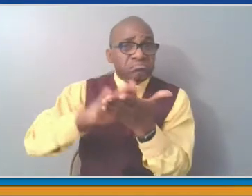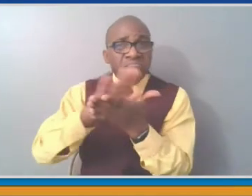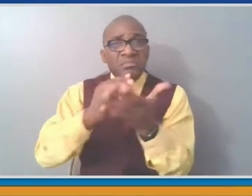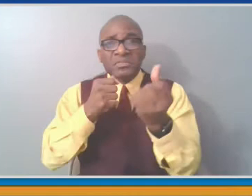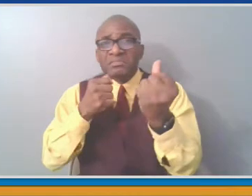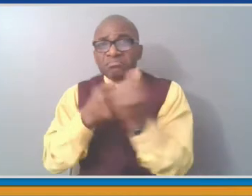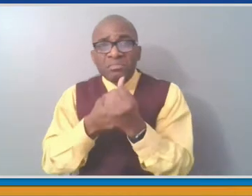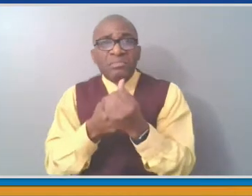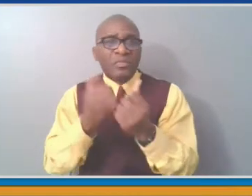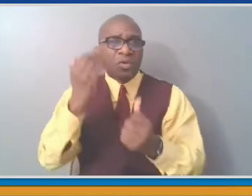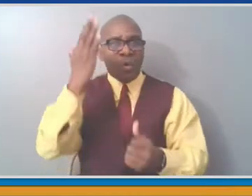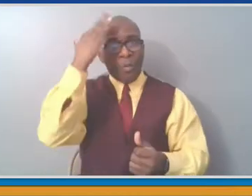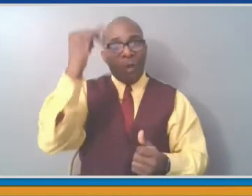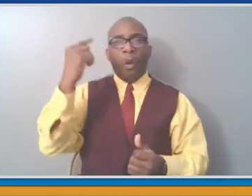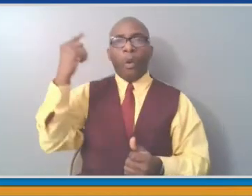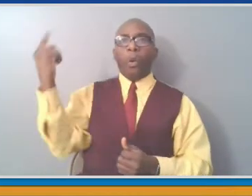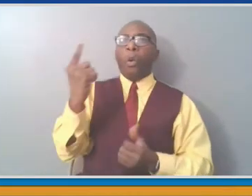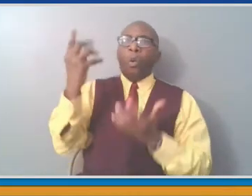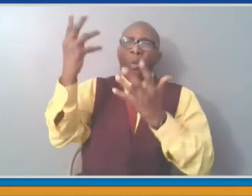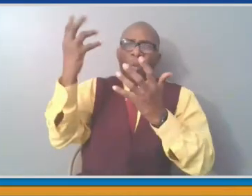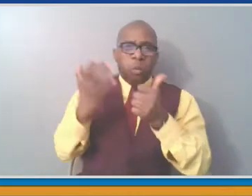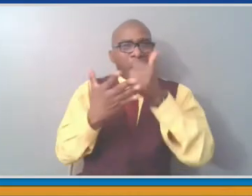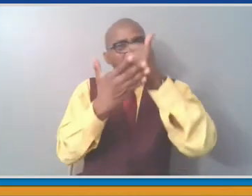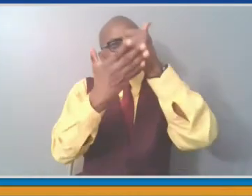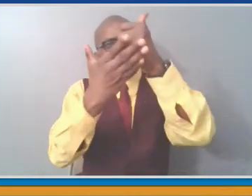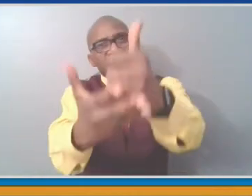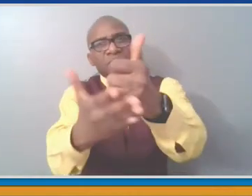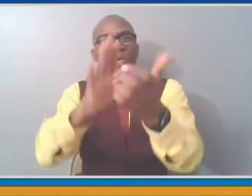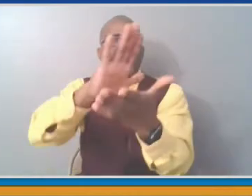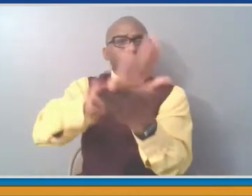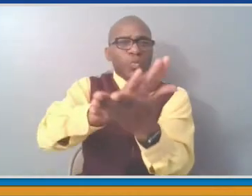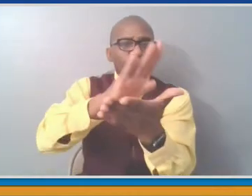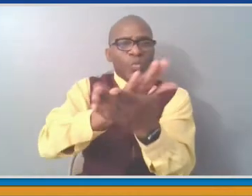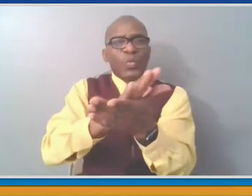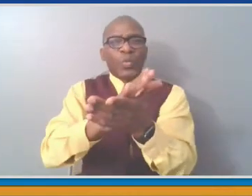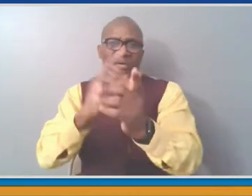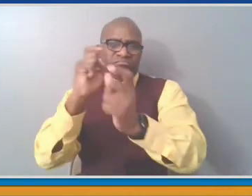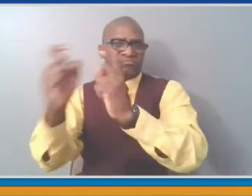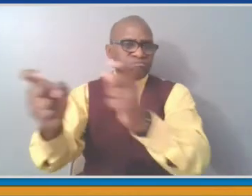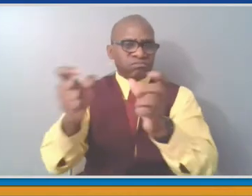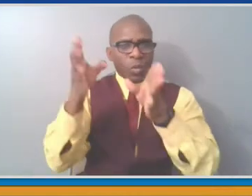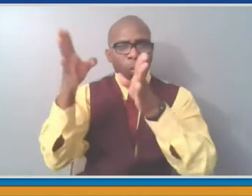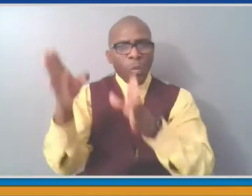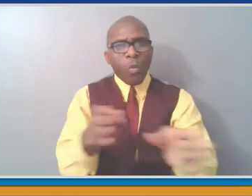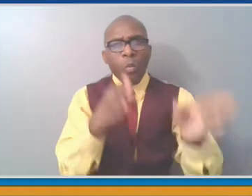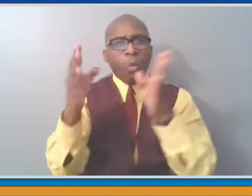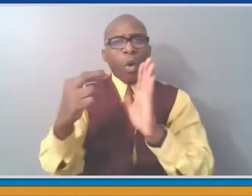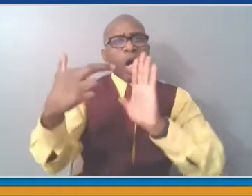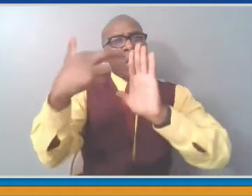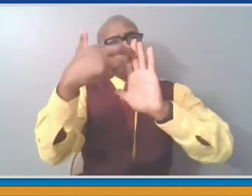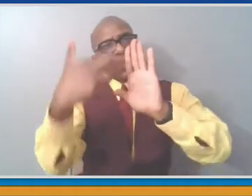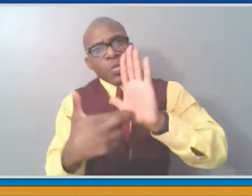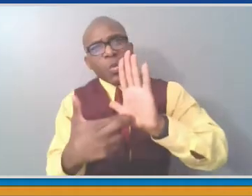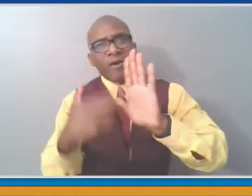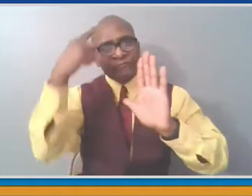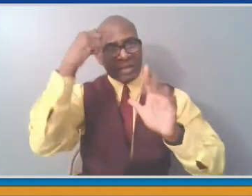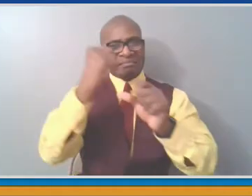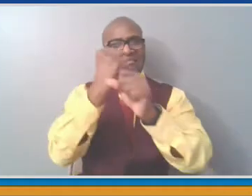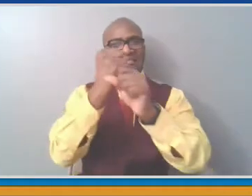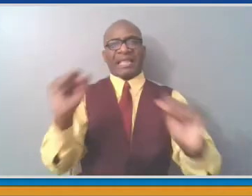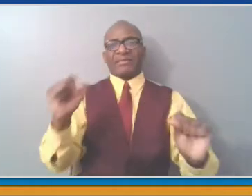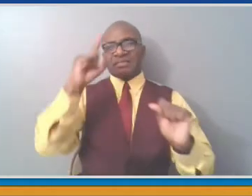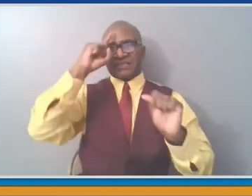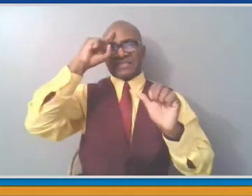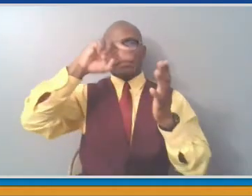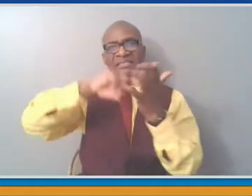themselves around the provisos from the state for healthy social distancing and so forth. And then sometimes to provide very